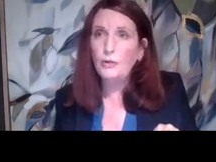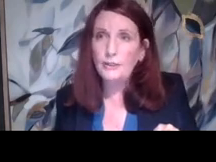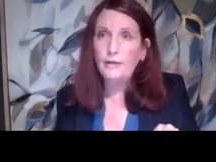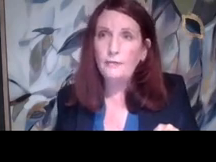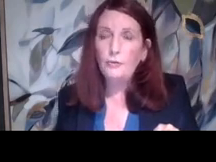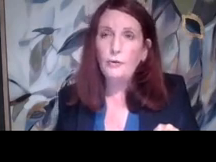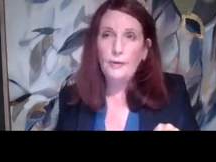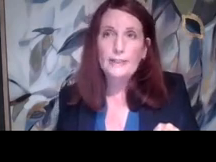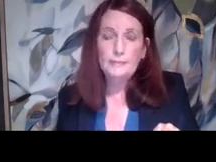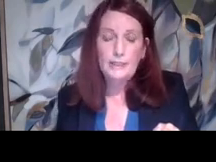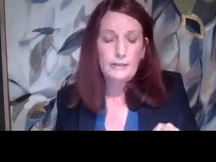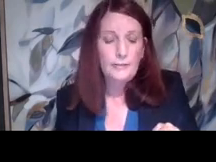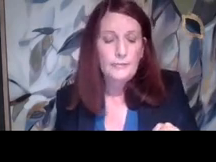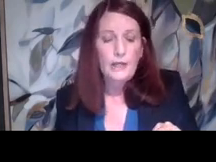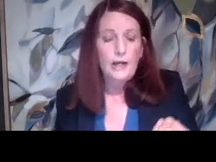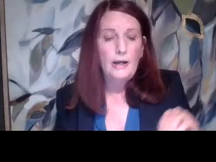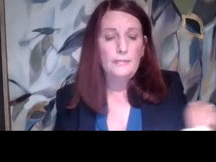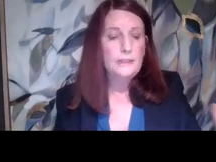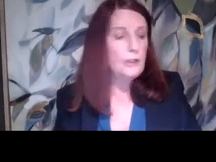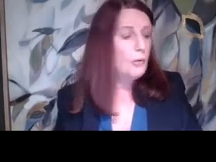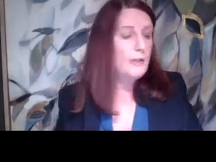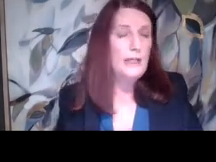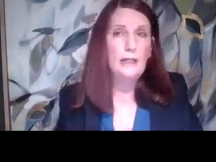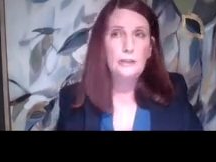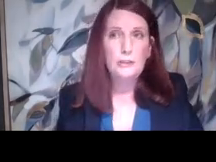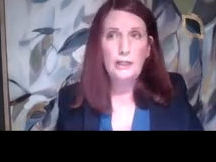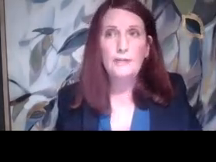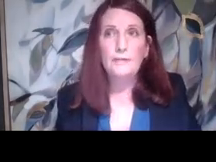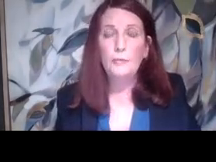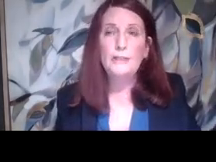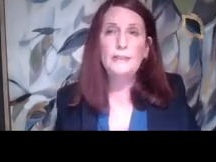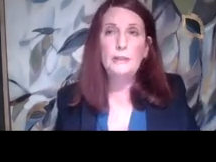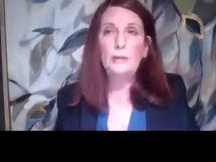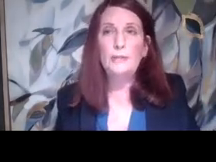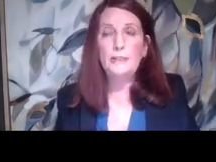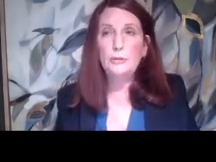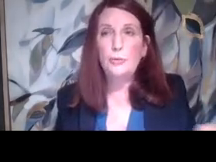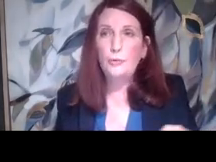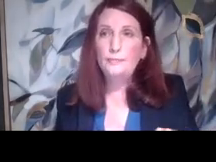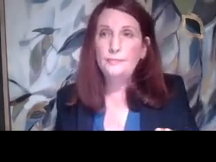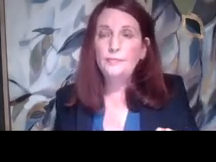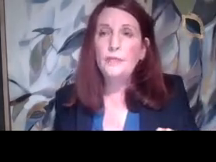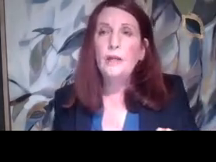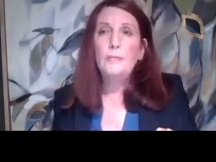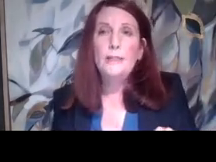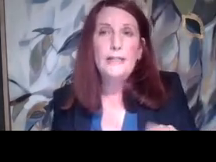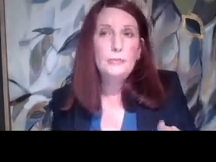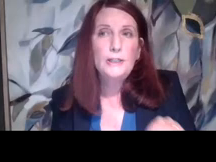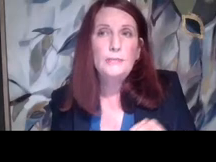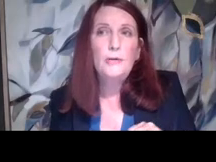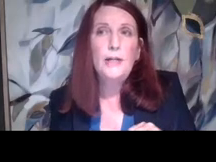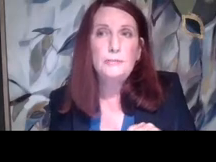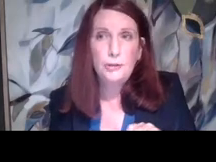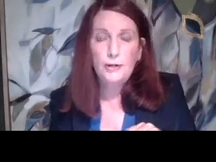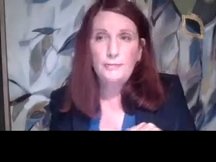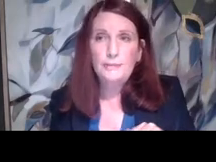also unlawful harassment. Uh, so even if it wasn't someone by the school. But that's